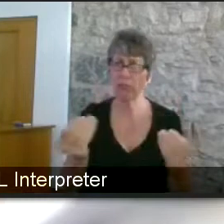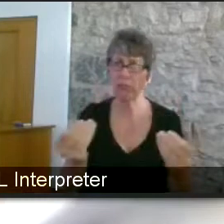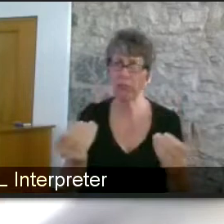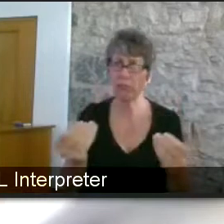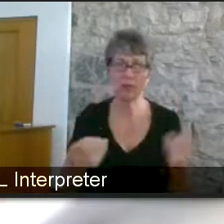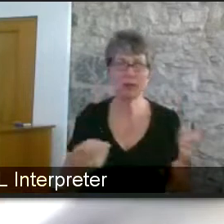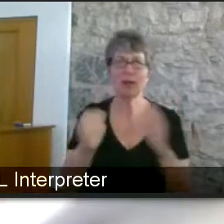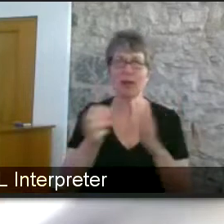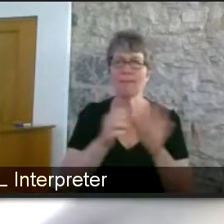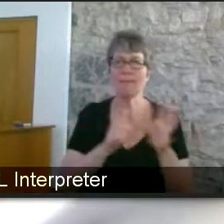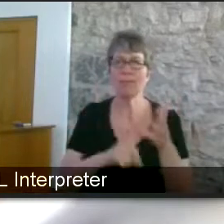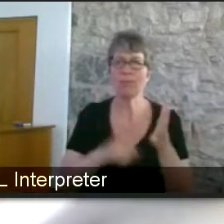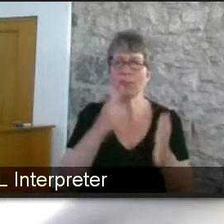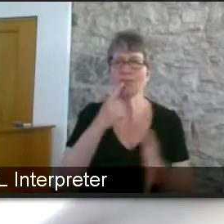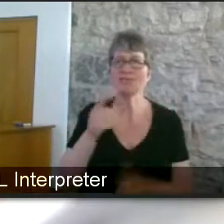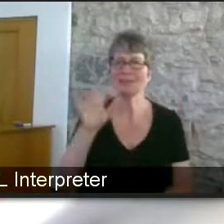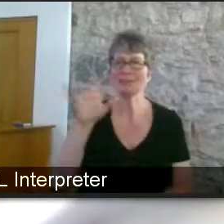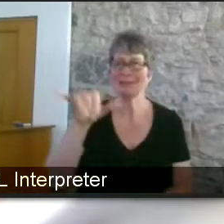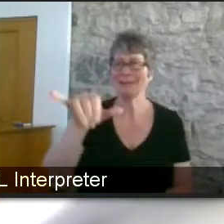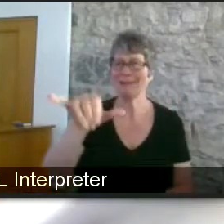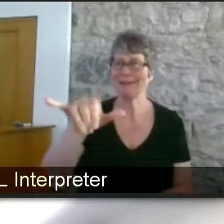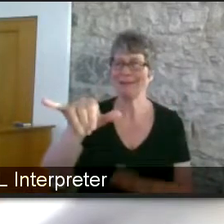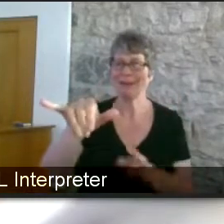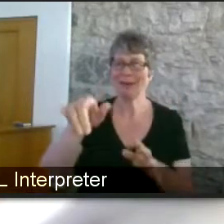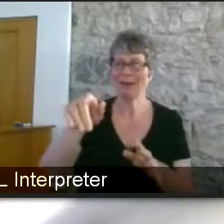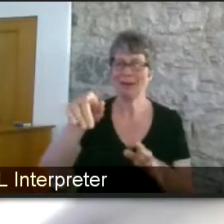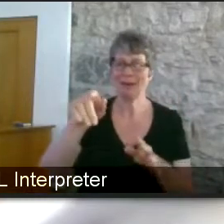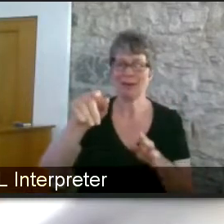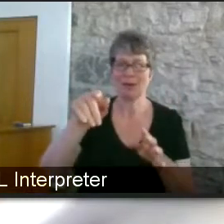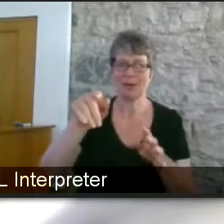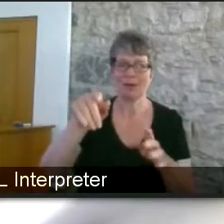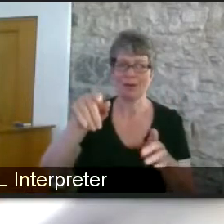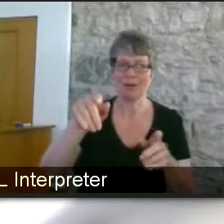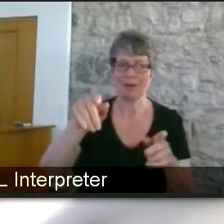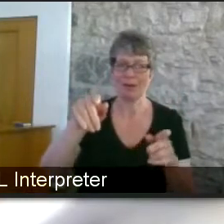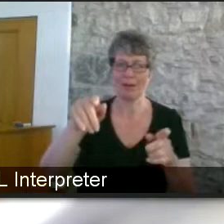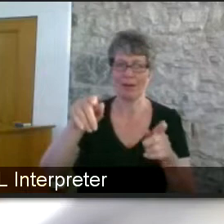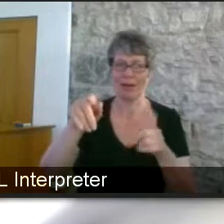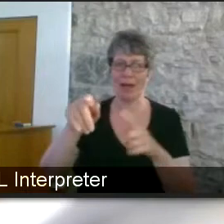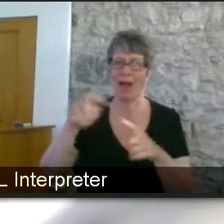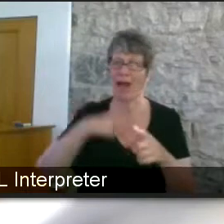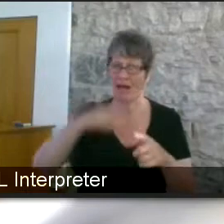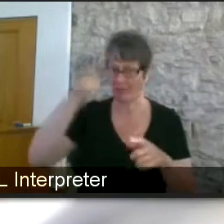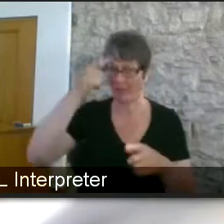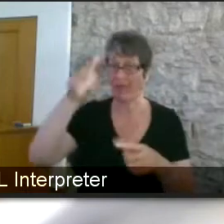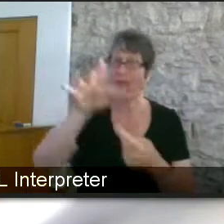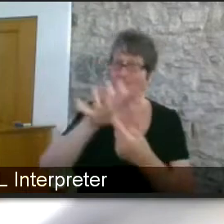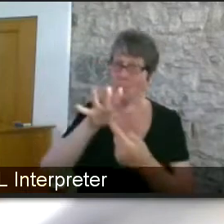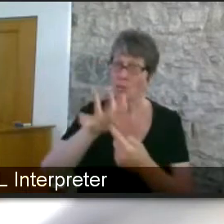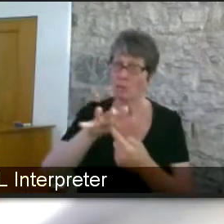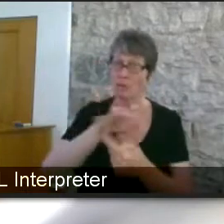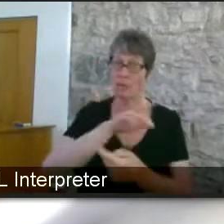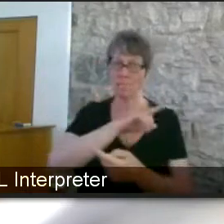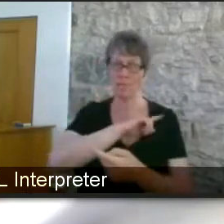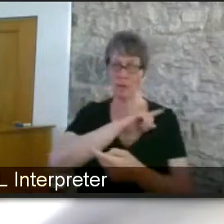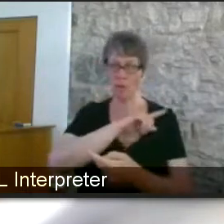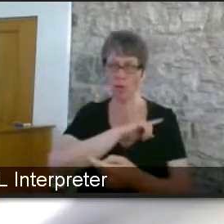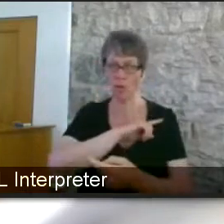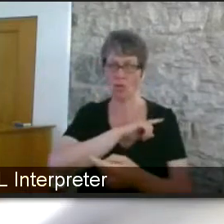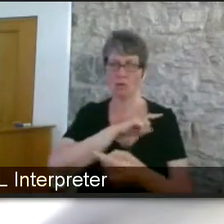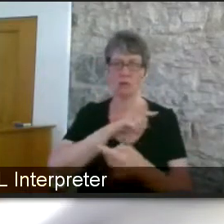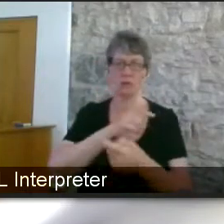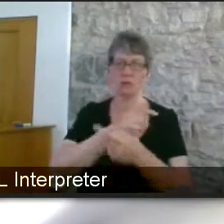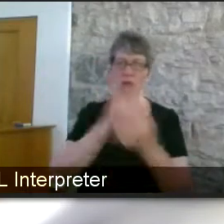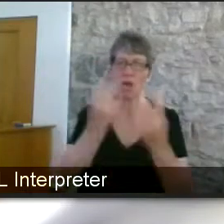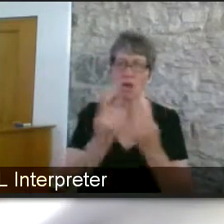because i think you led them in beautifully into the unit is that i think that's really important because the things that have come out today are